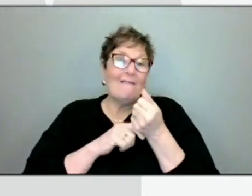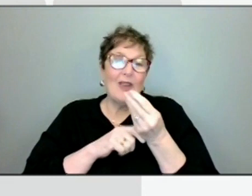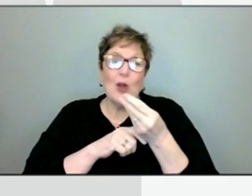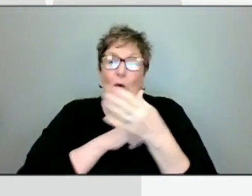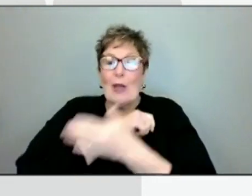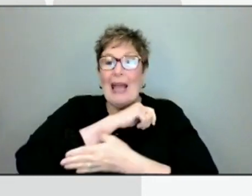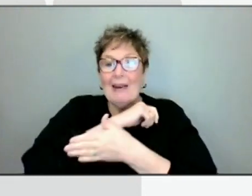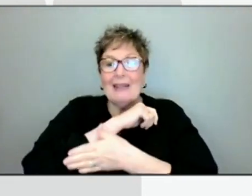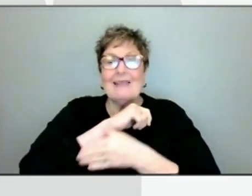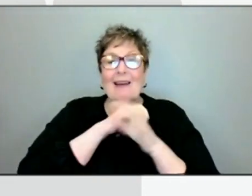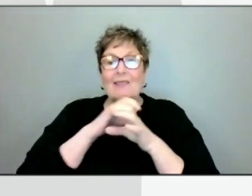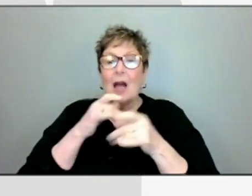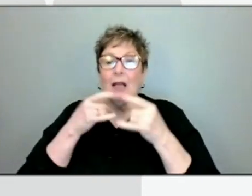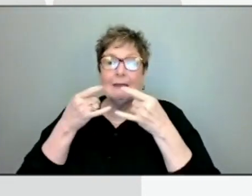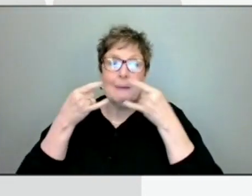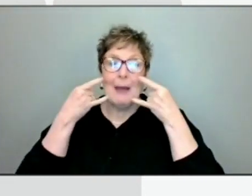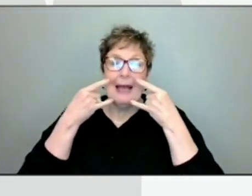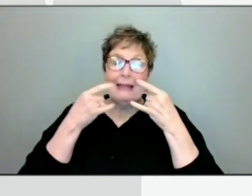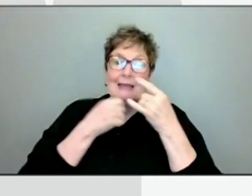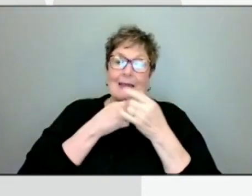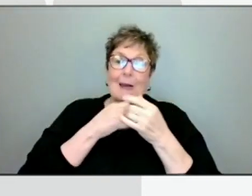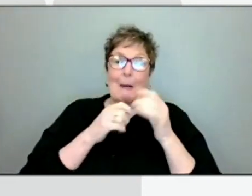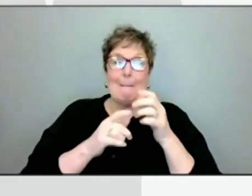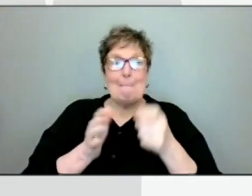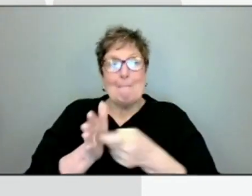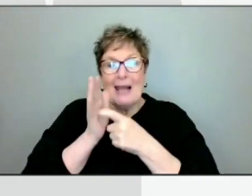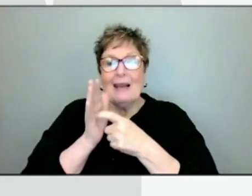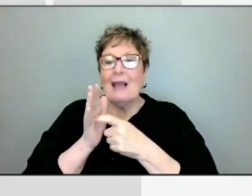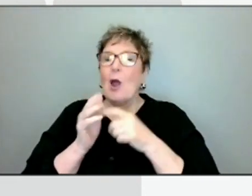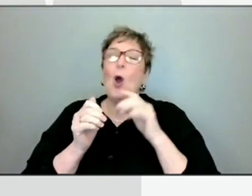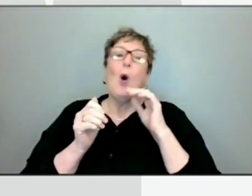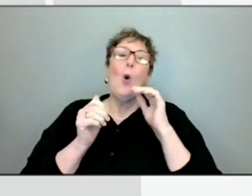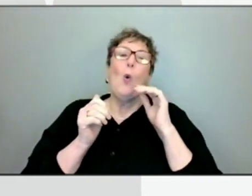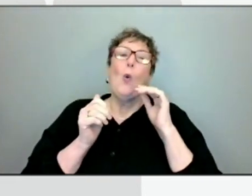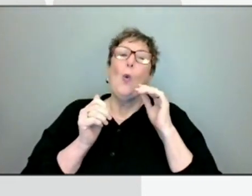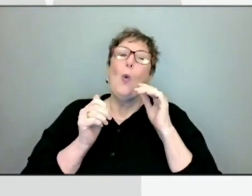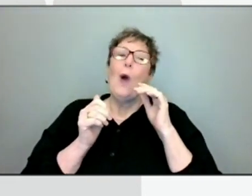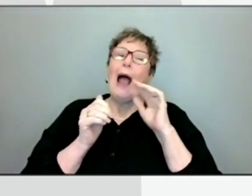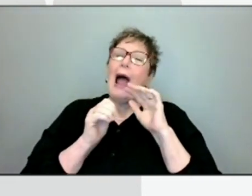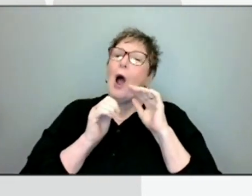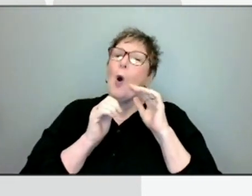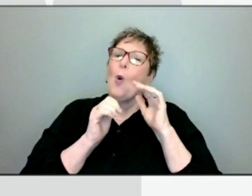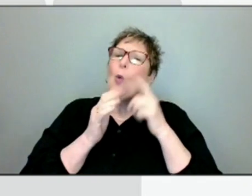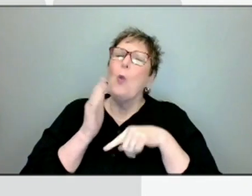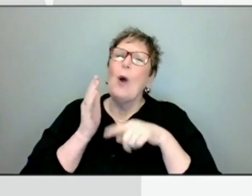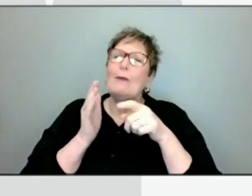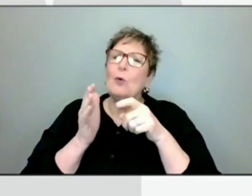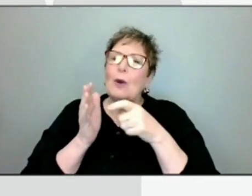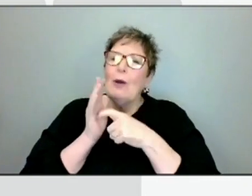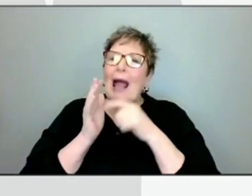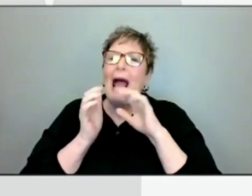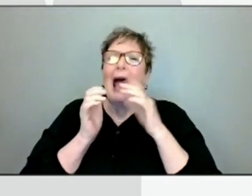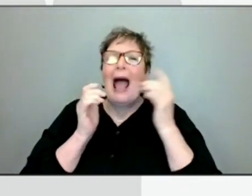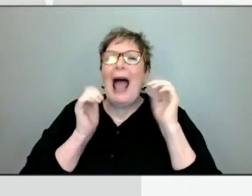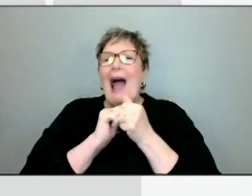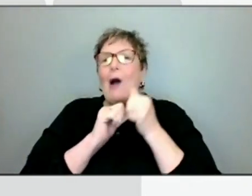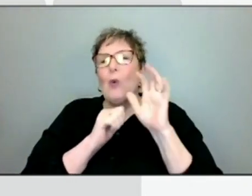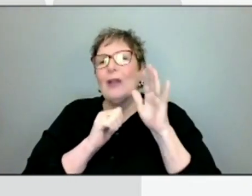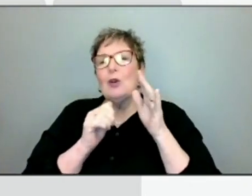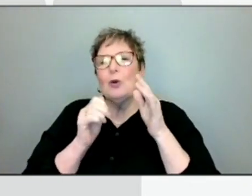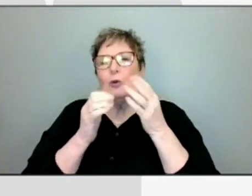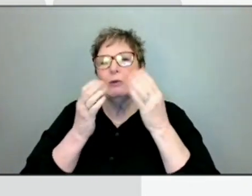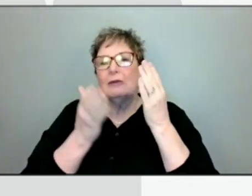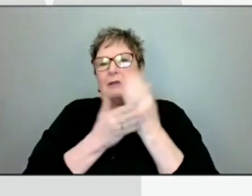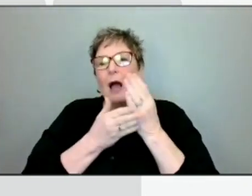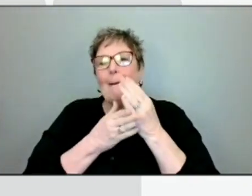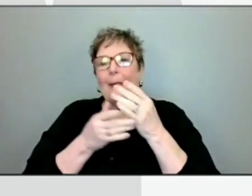actually done a mask mandate, what will it take for you guys to lift the mask mandate in terms of